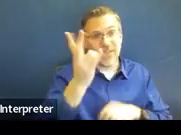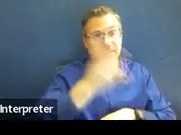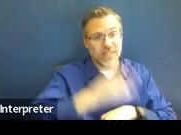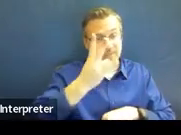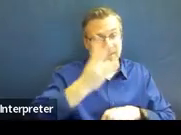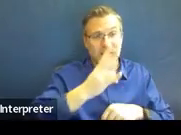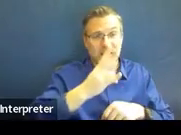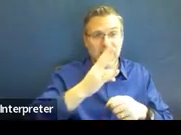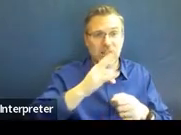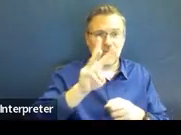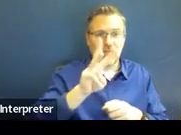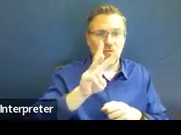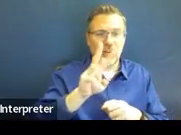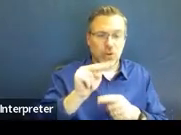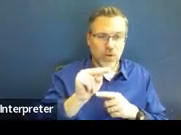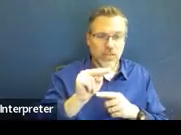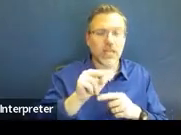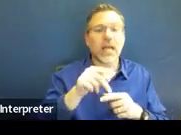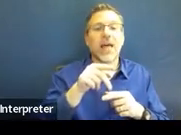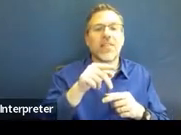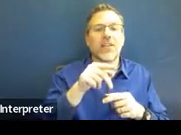state that in section one.